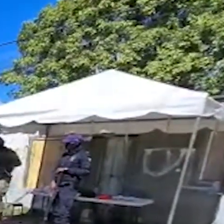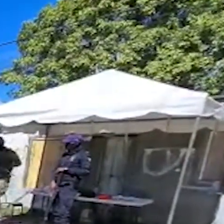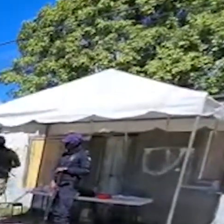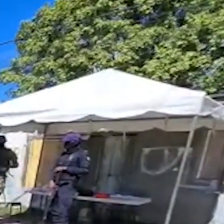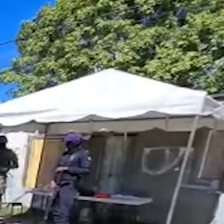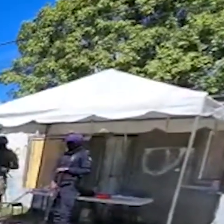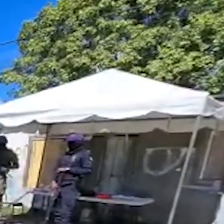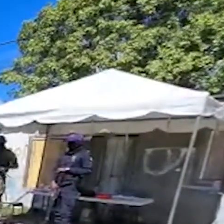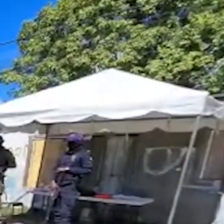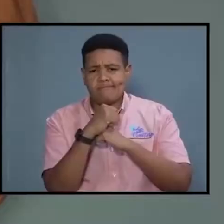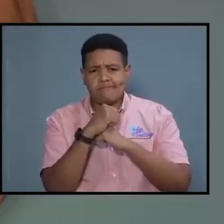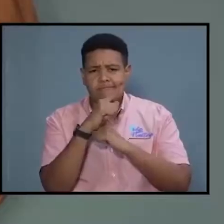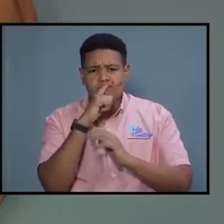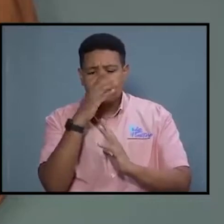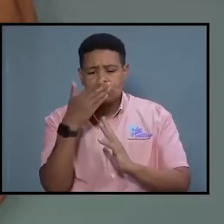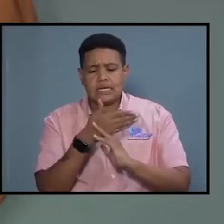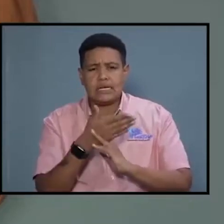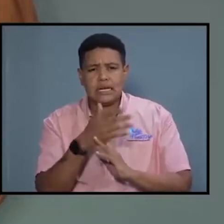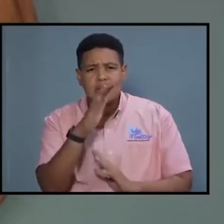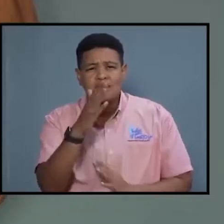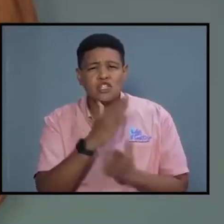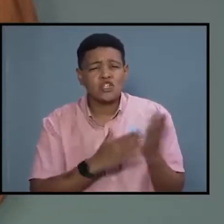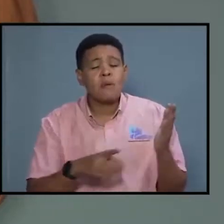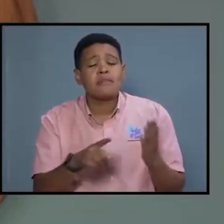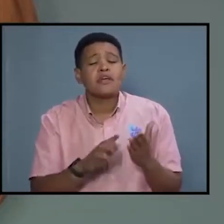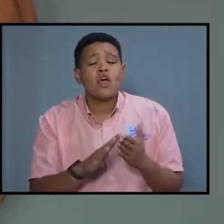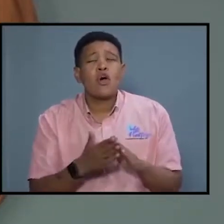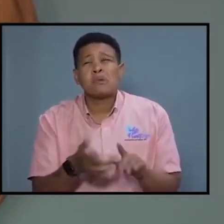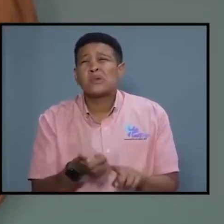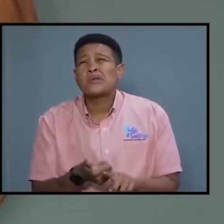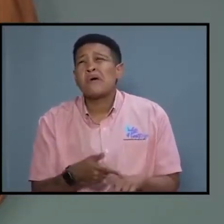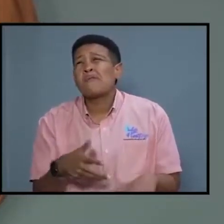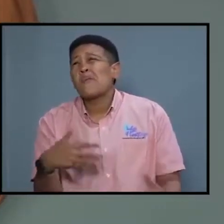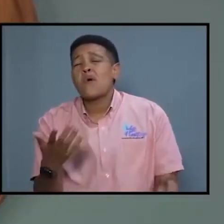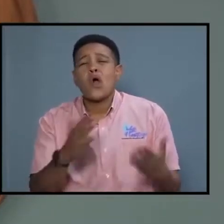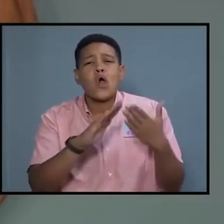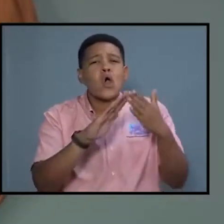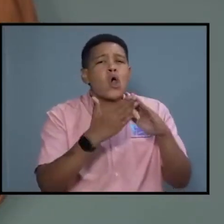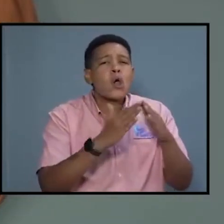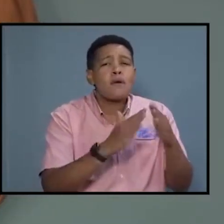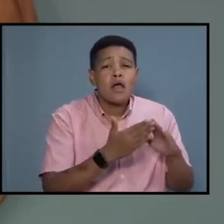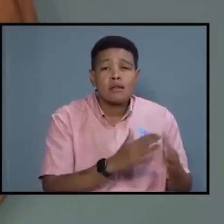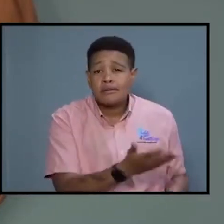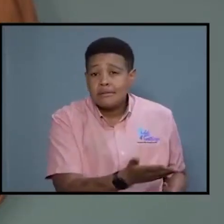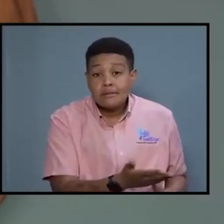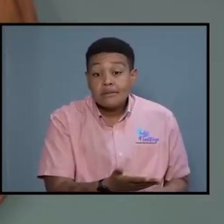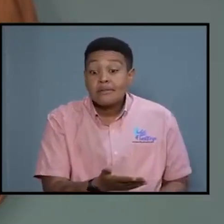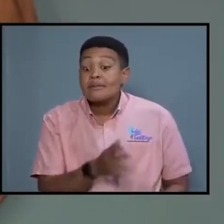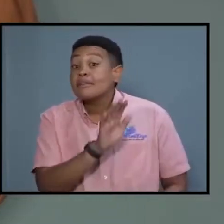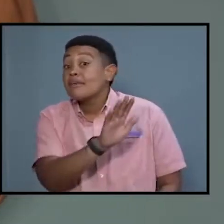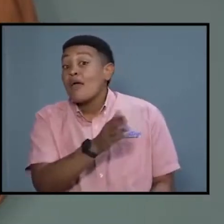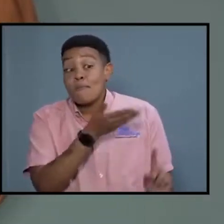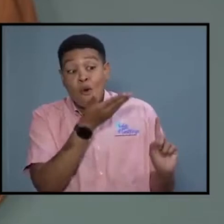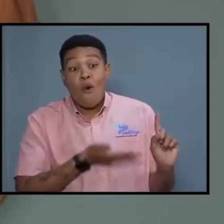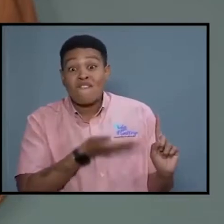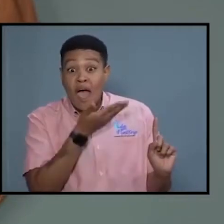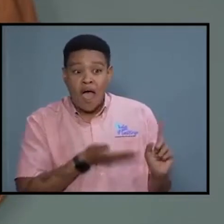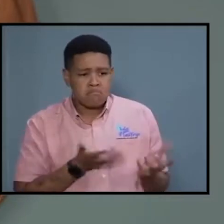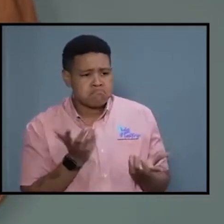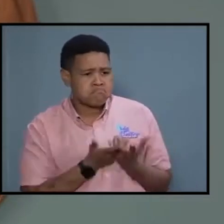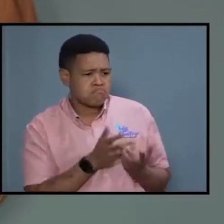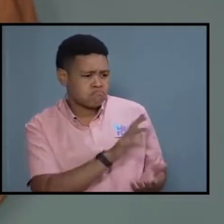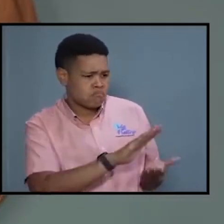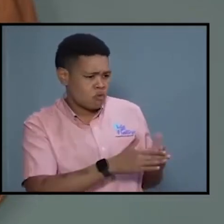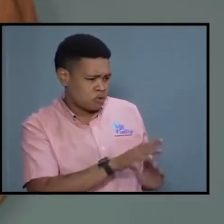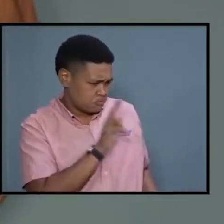intervention. Some of these communities are urban in nature and their profile fits